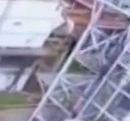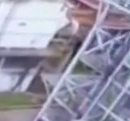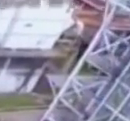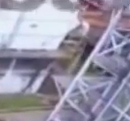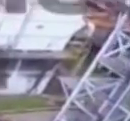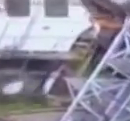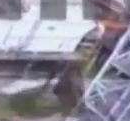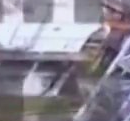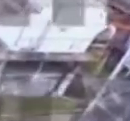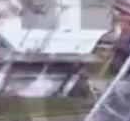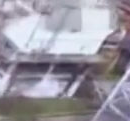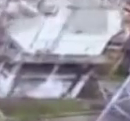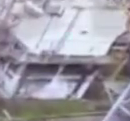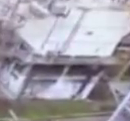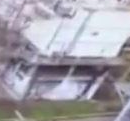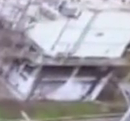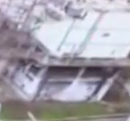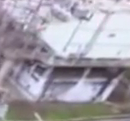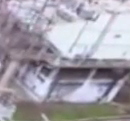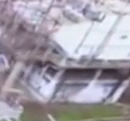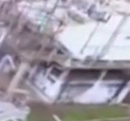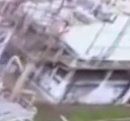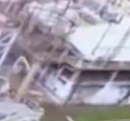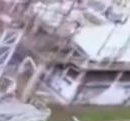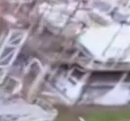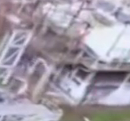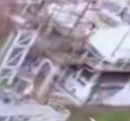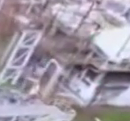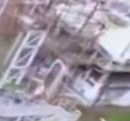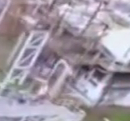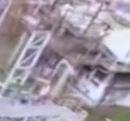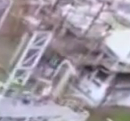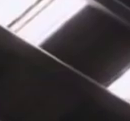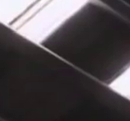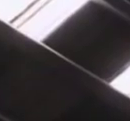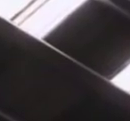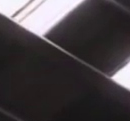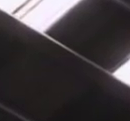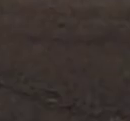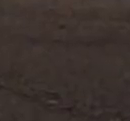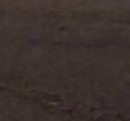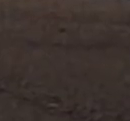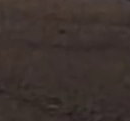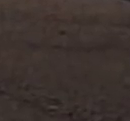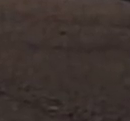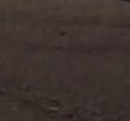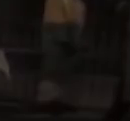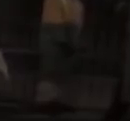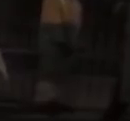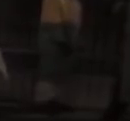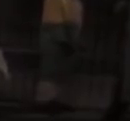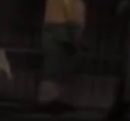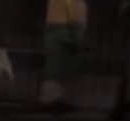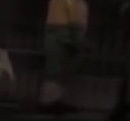Nitrogen chemicals Of Zambia Is a giant producer Of authentic Chemical based products We are the pioneers In the business Of